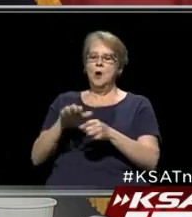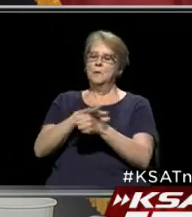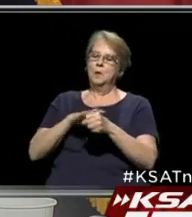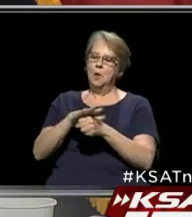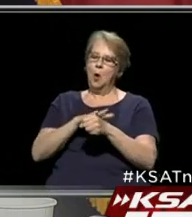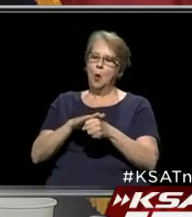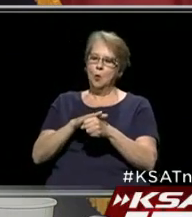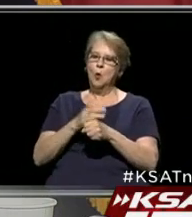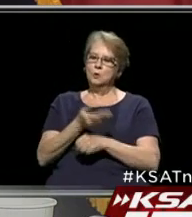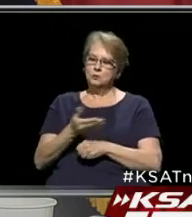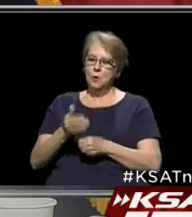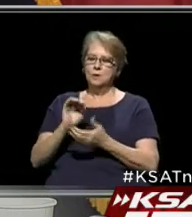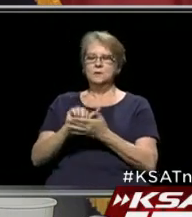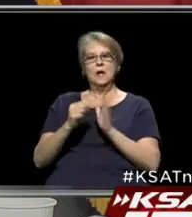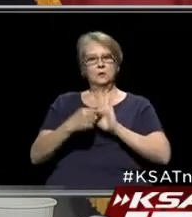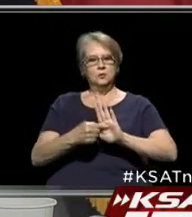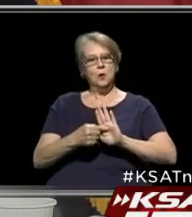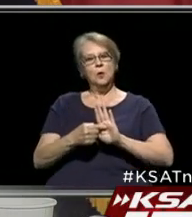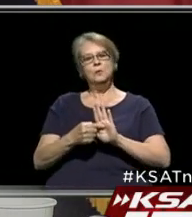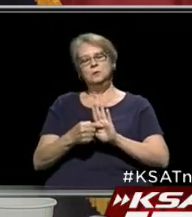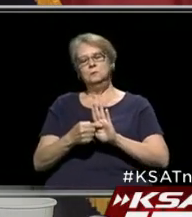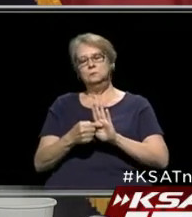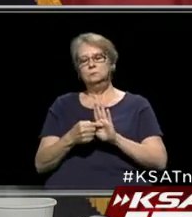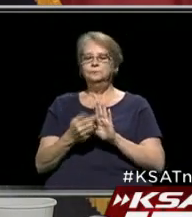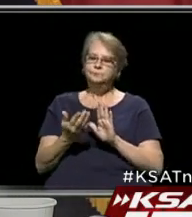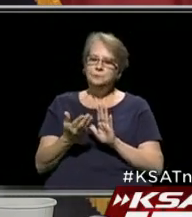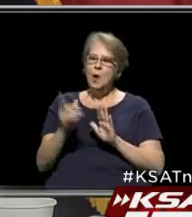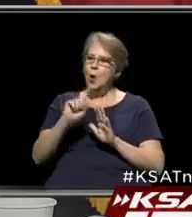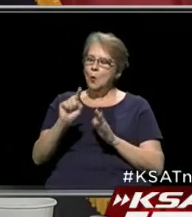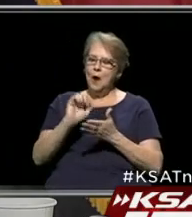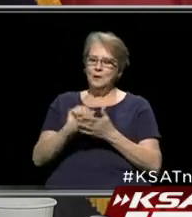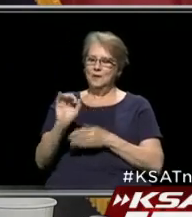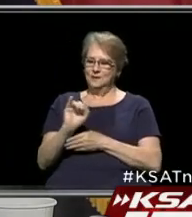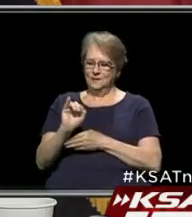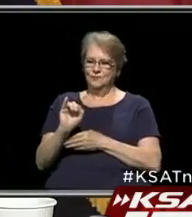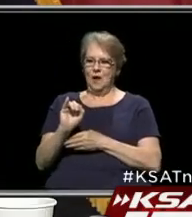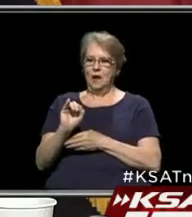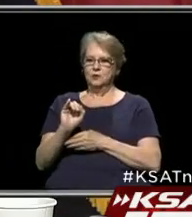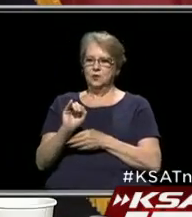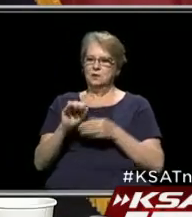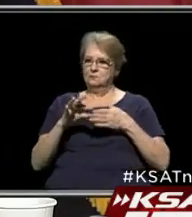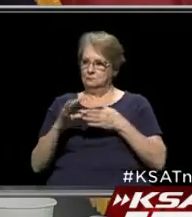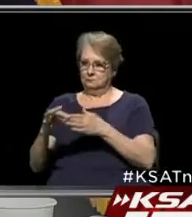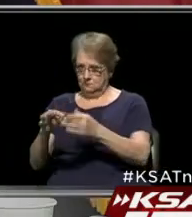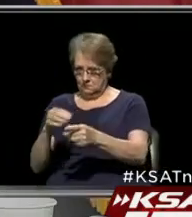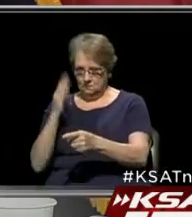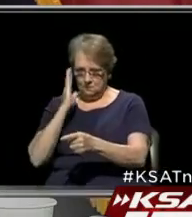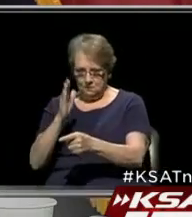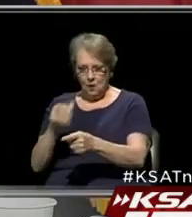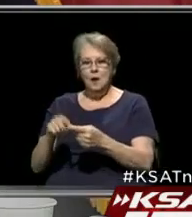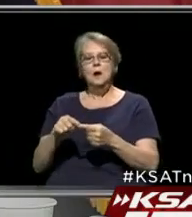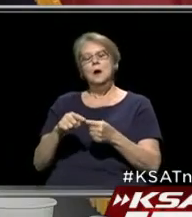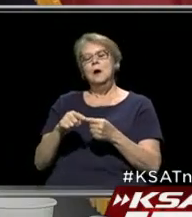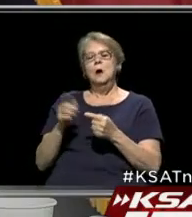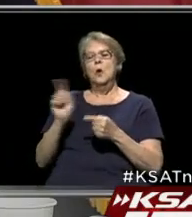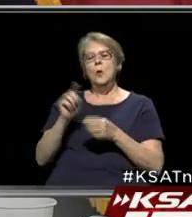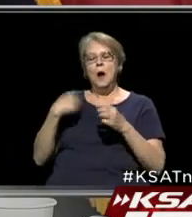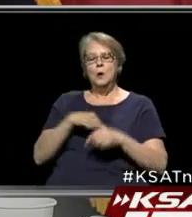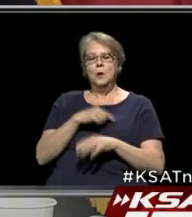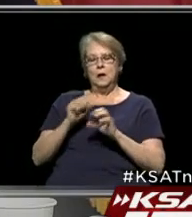sources that show us a little bit about where this infection curve is going to lead us. When we can generally